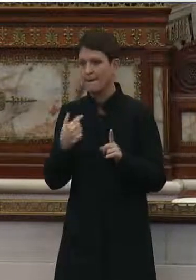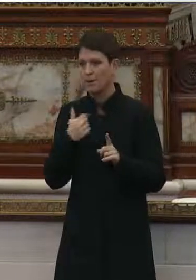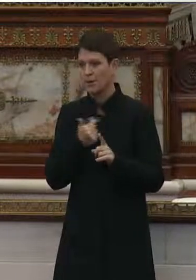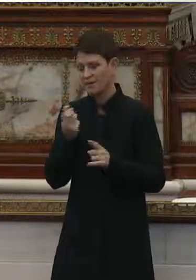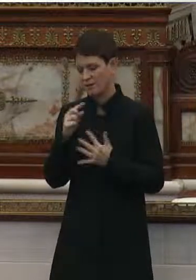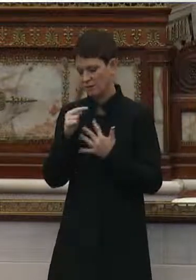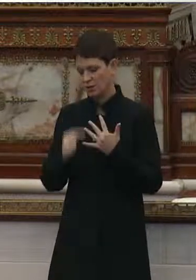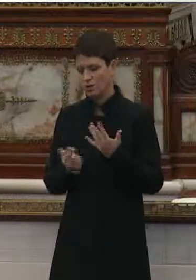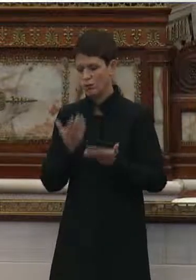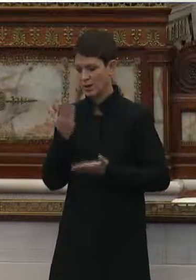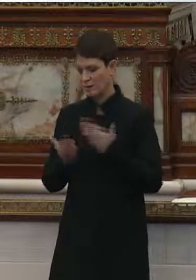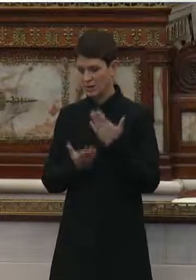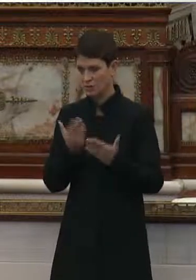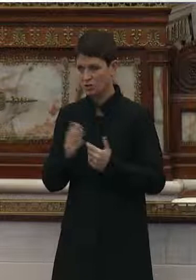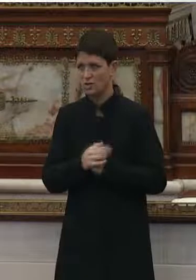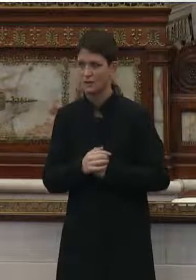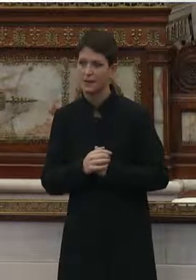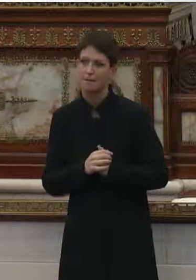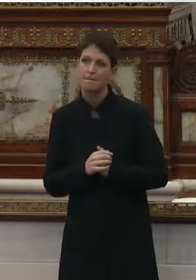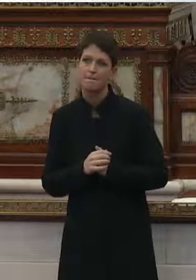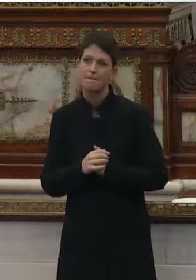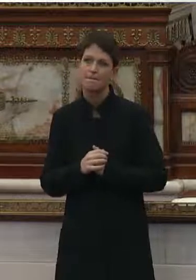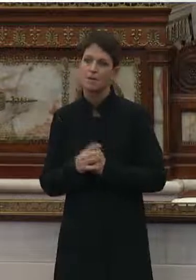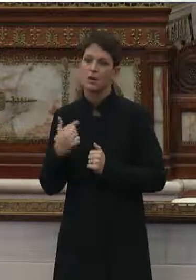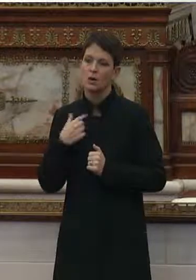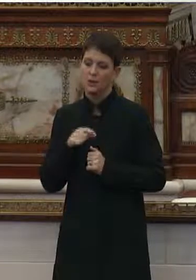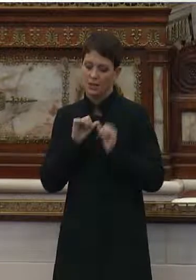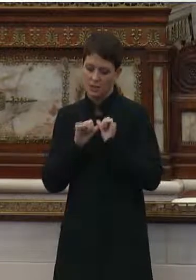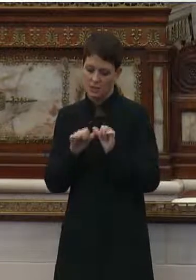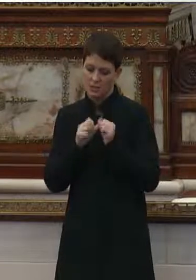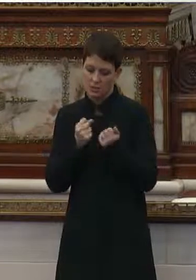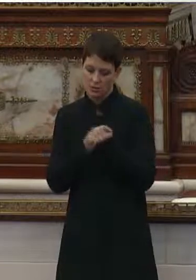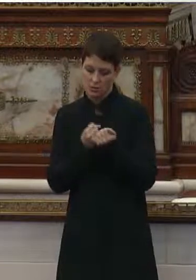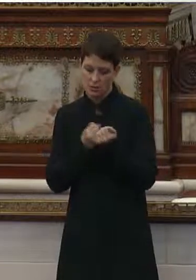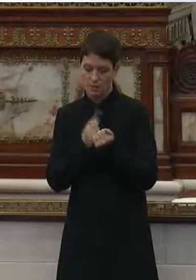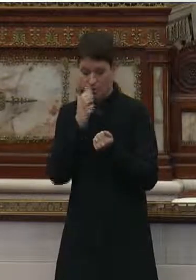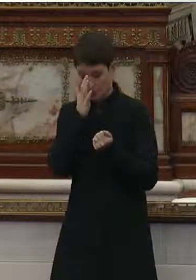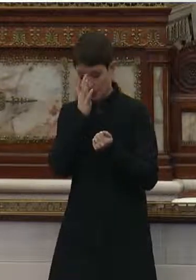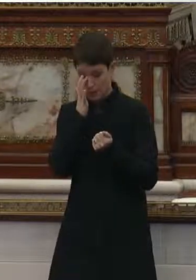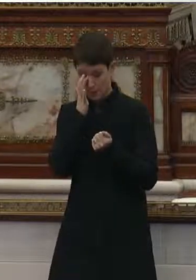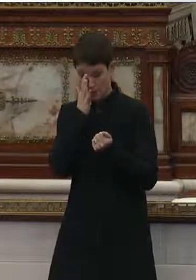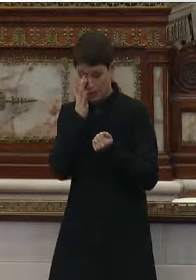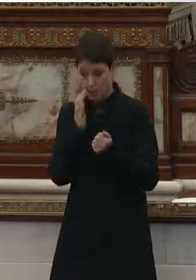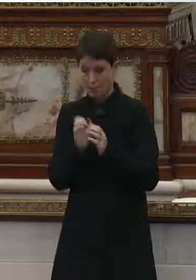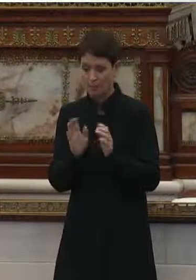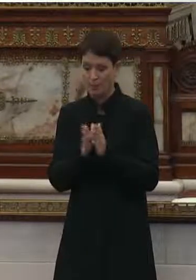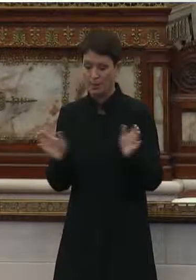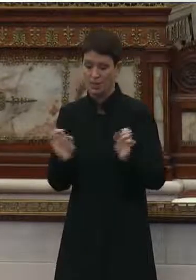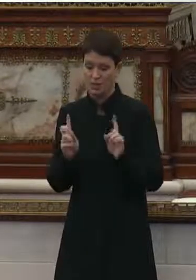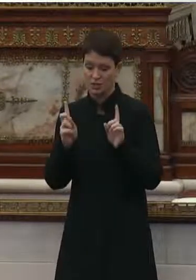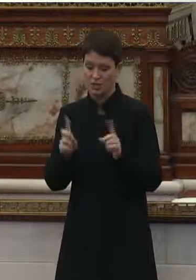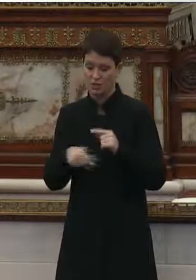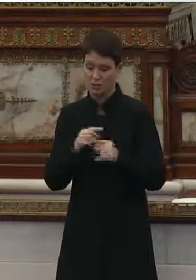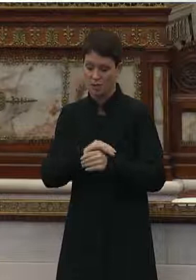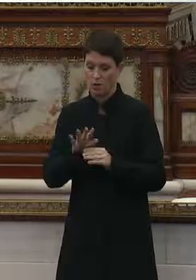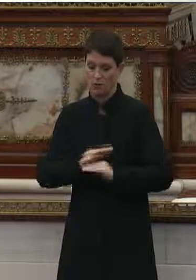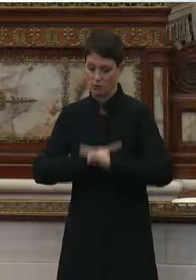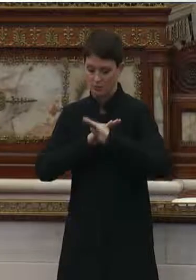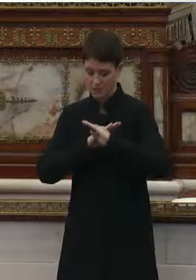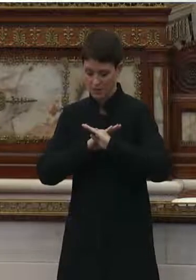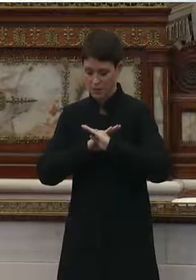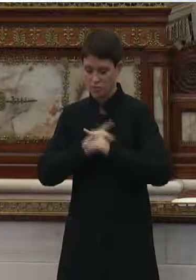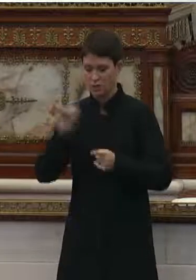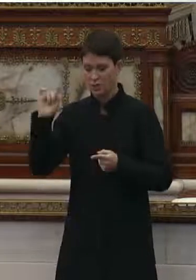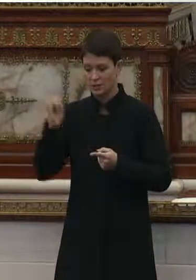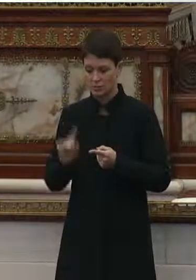a few recommendations. We all need to continue to support public education about COVID prevention to